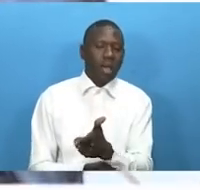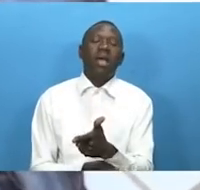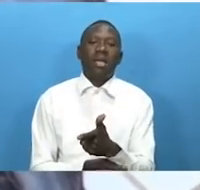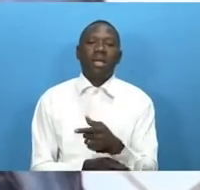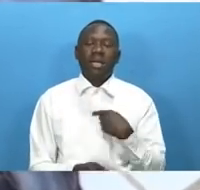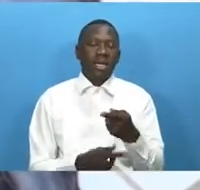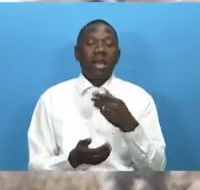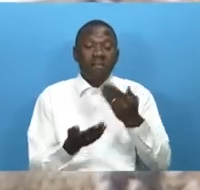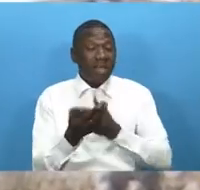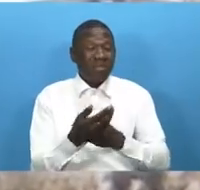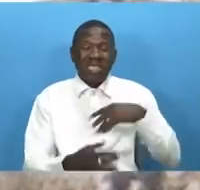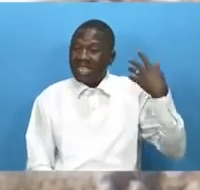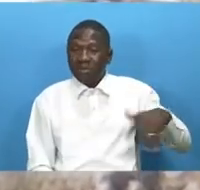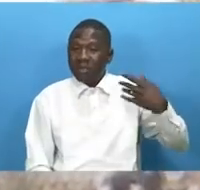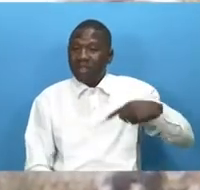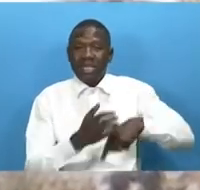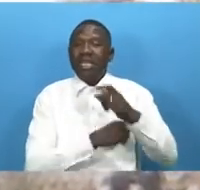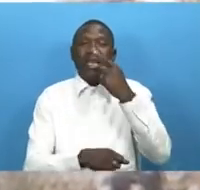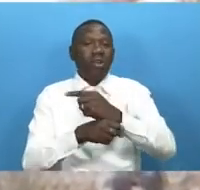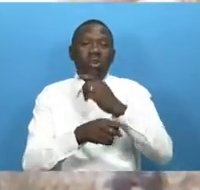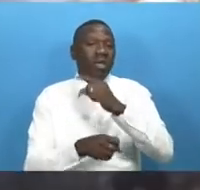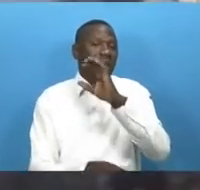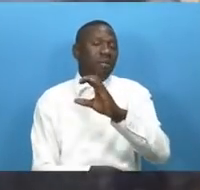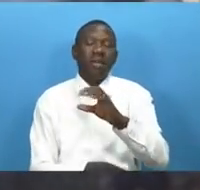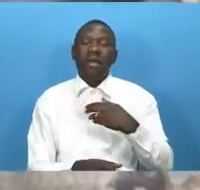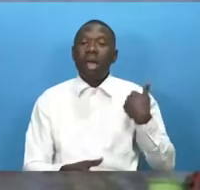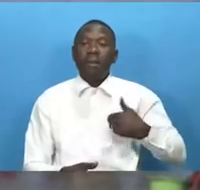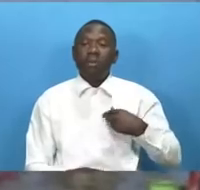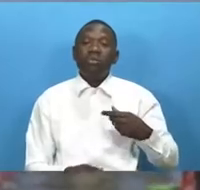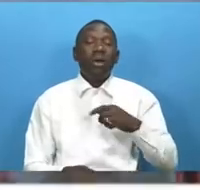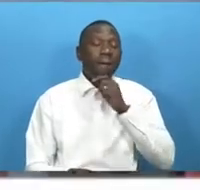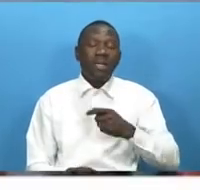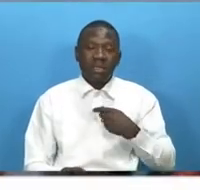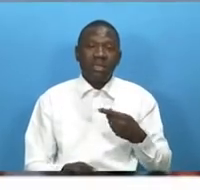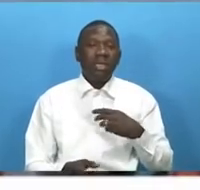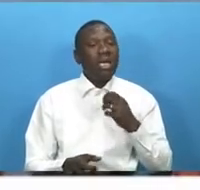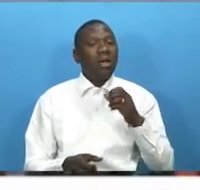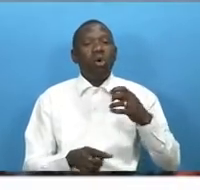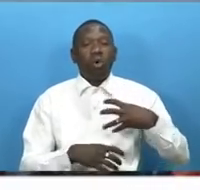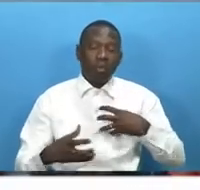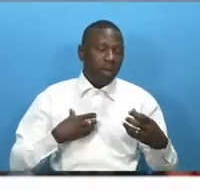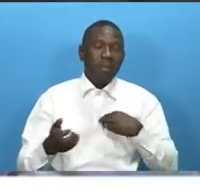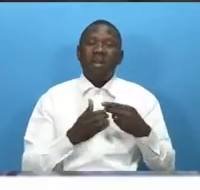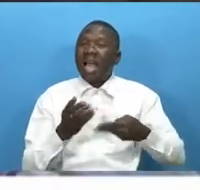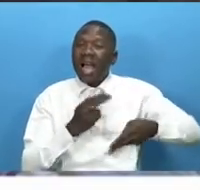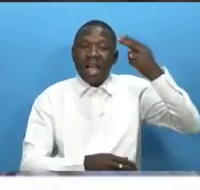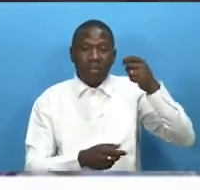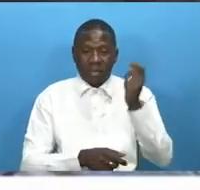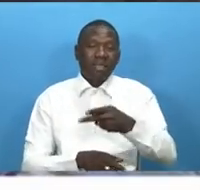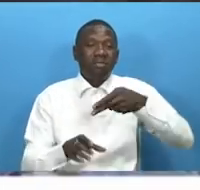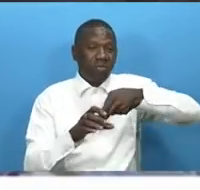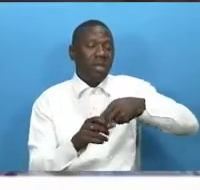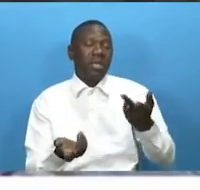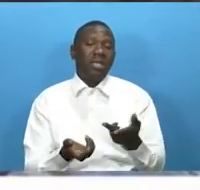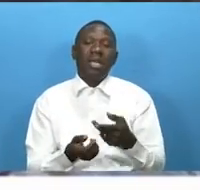expensive in the country fishermen blame the high prices of fish on the high cost of well and a significant decline